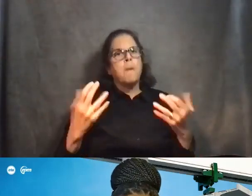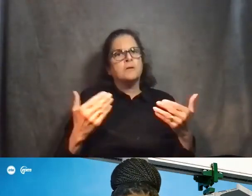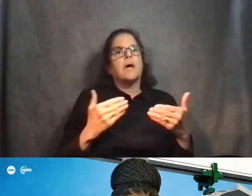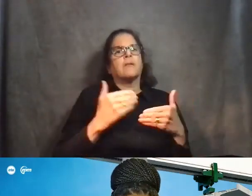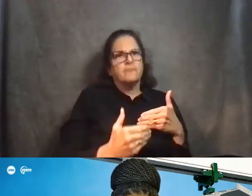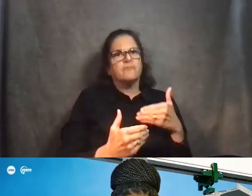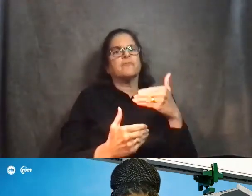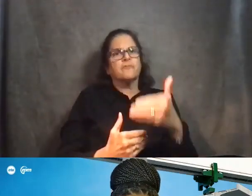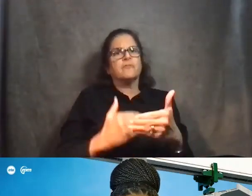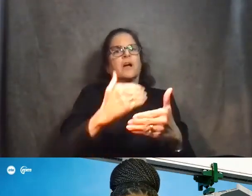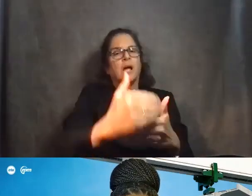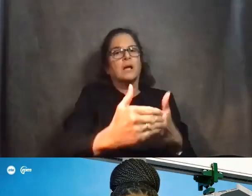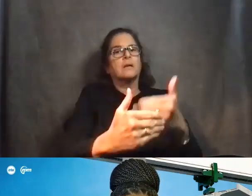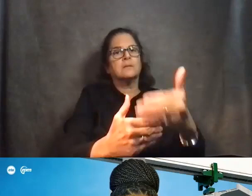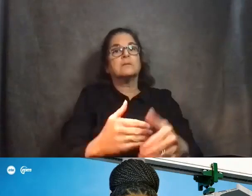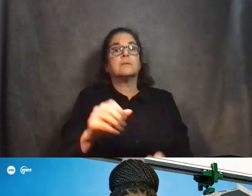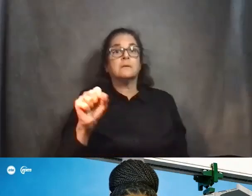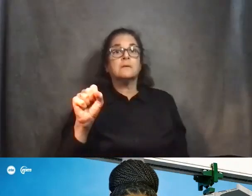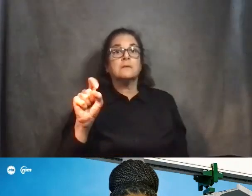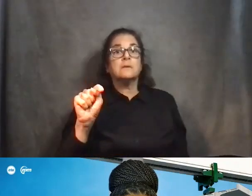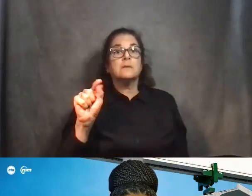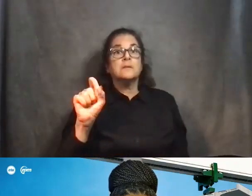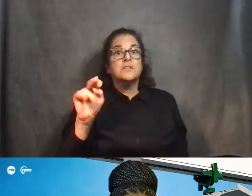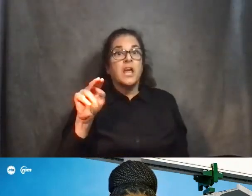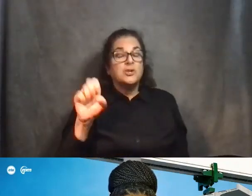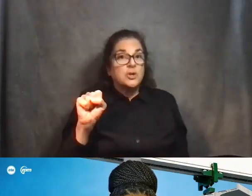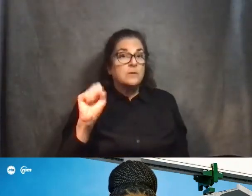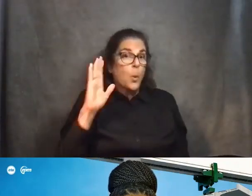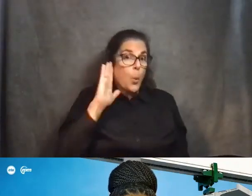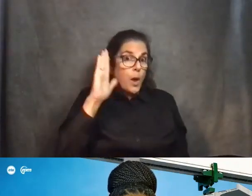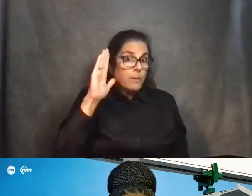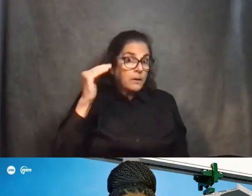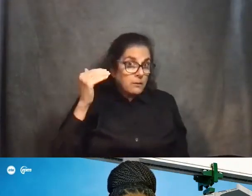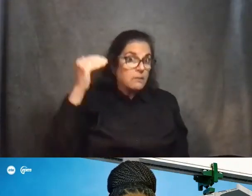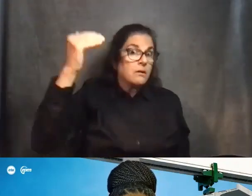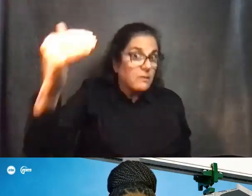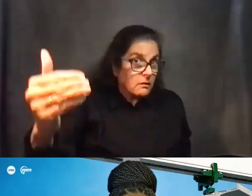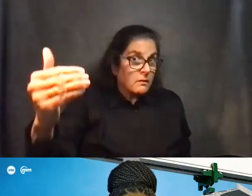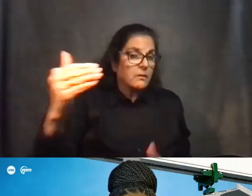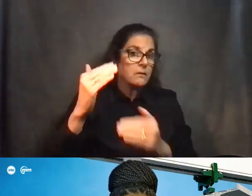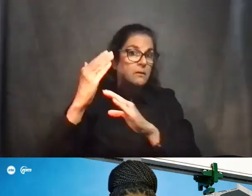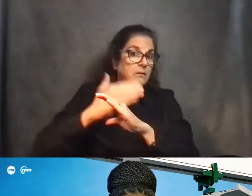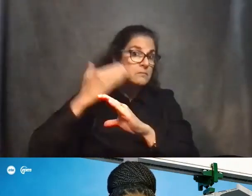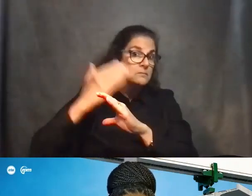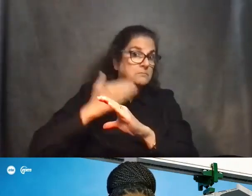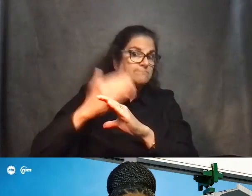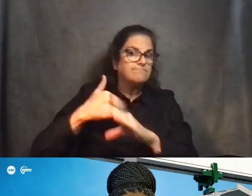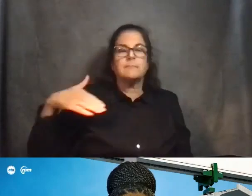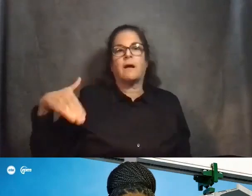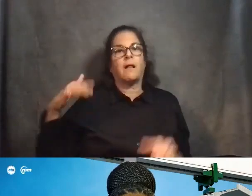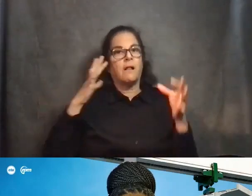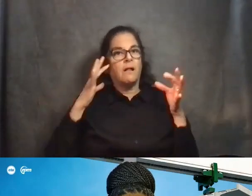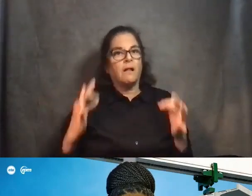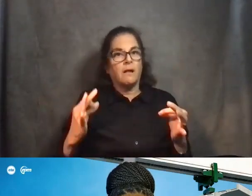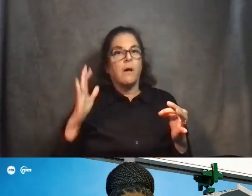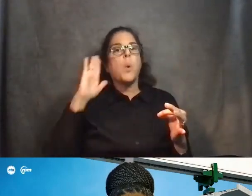So which stations will be included in the next phase is still to be determined and will be